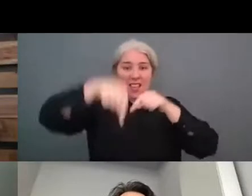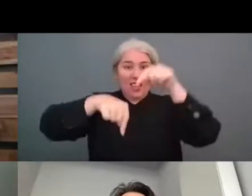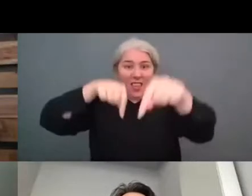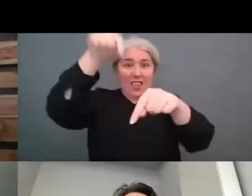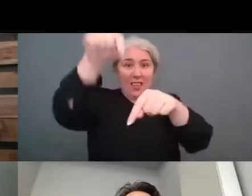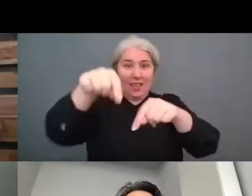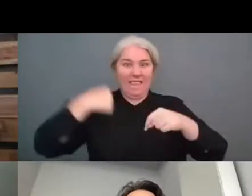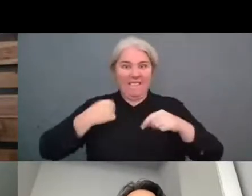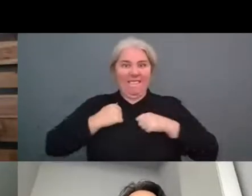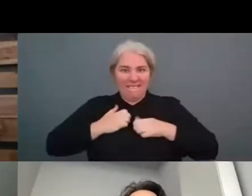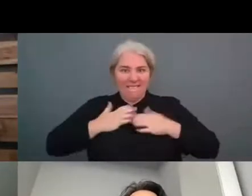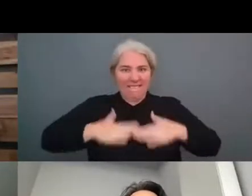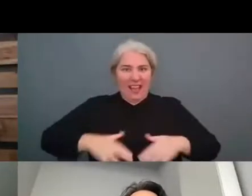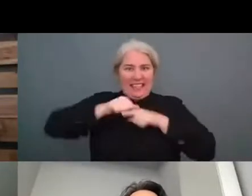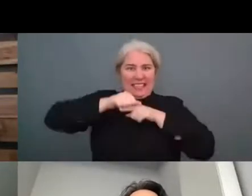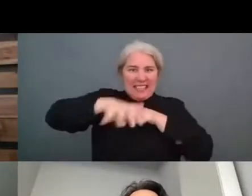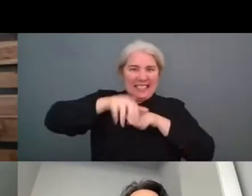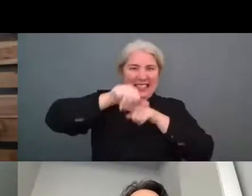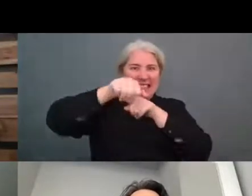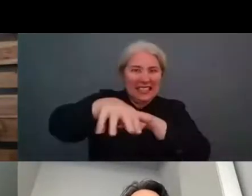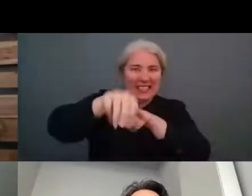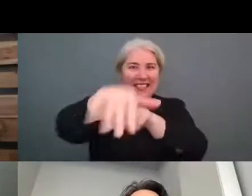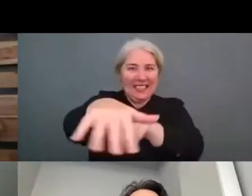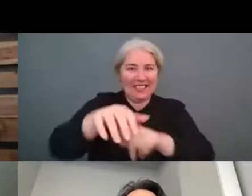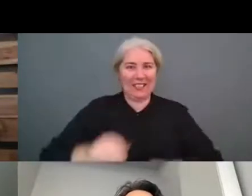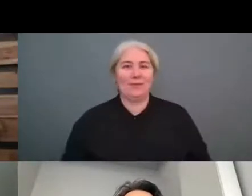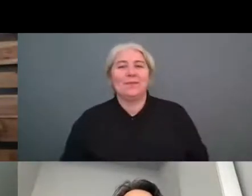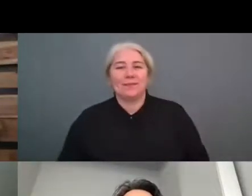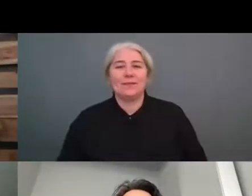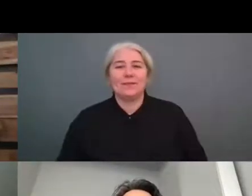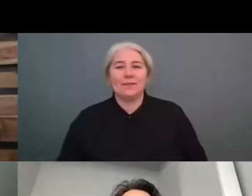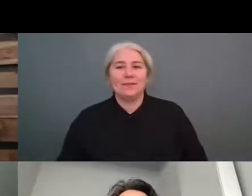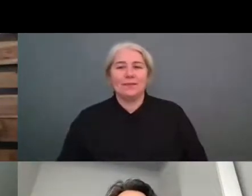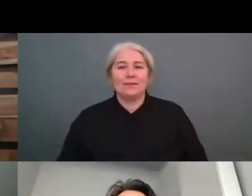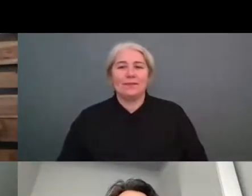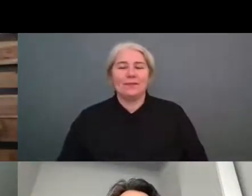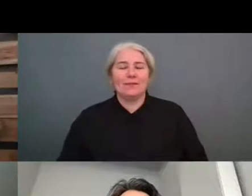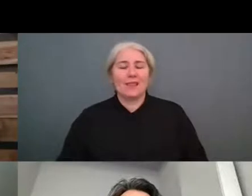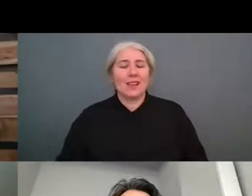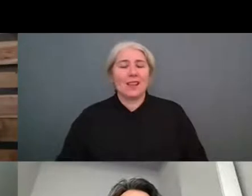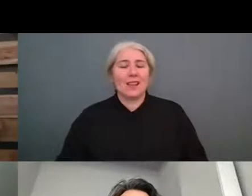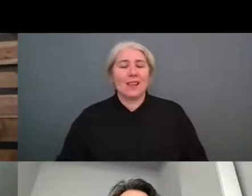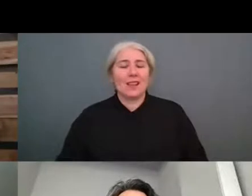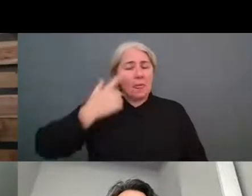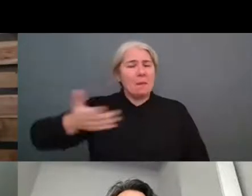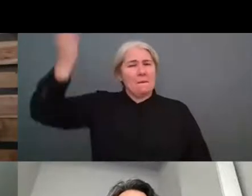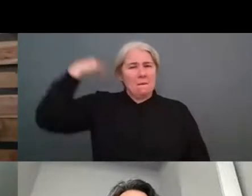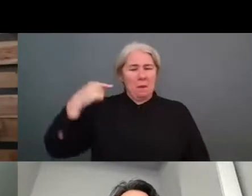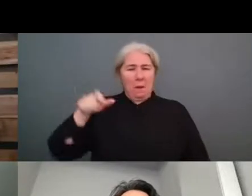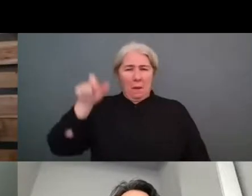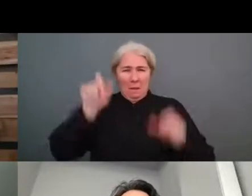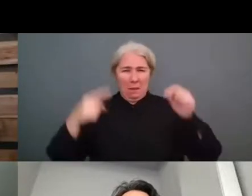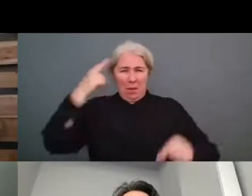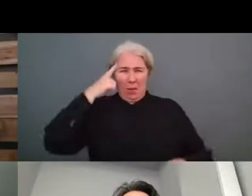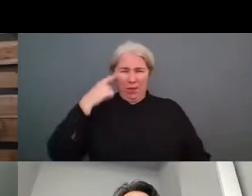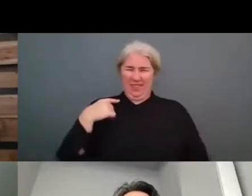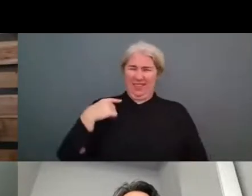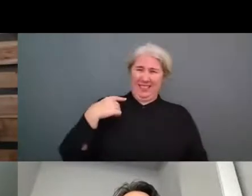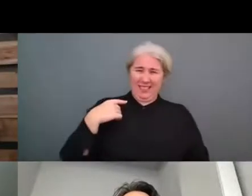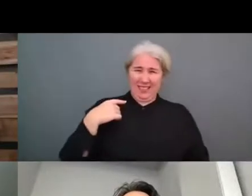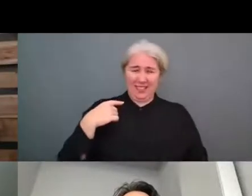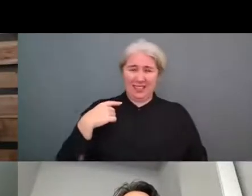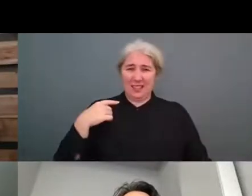were a lot of questions like what's the link you know why are we talking about biodiversity and sports you know is that relevant is that topical